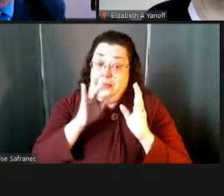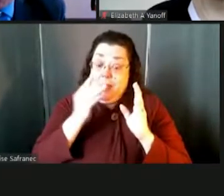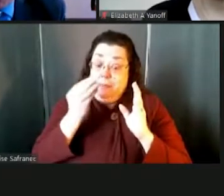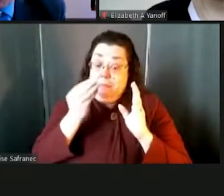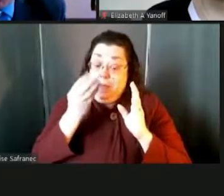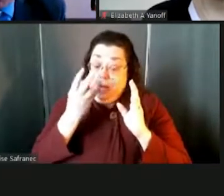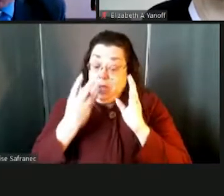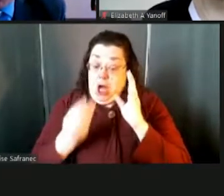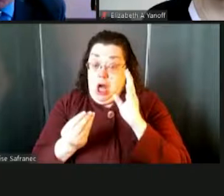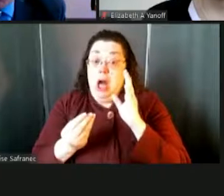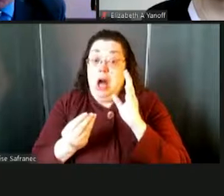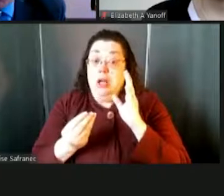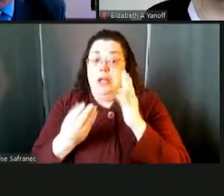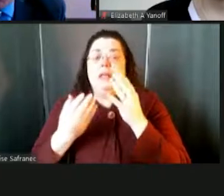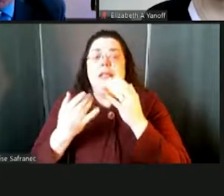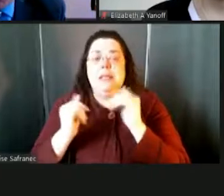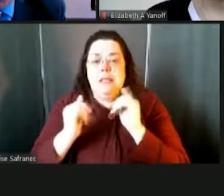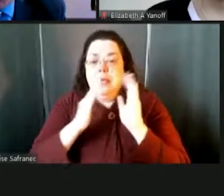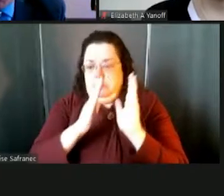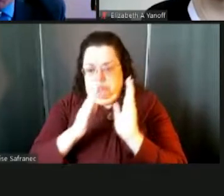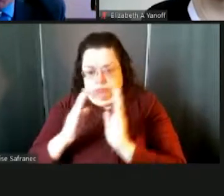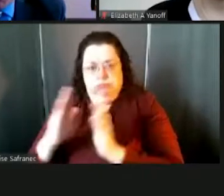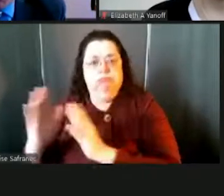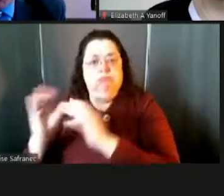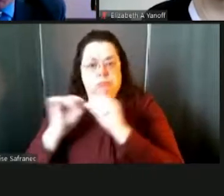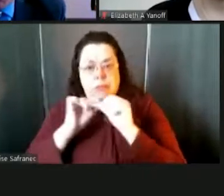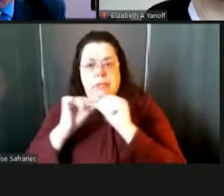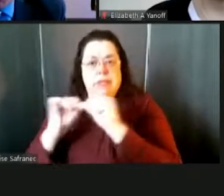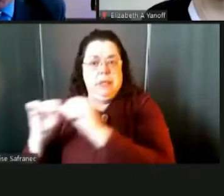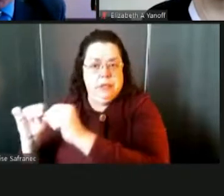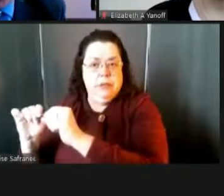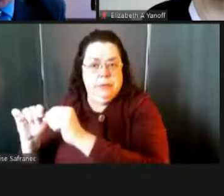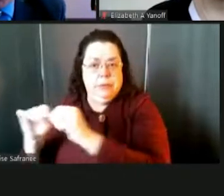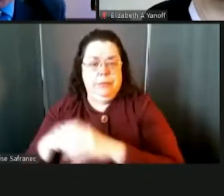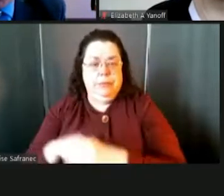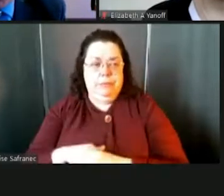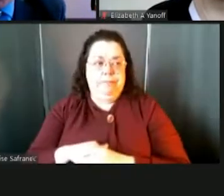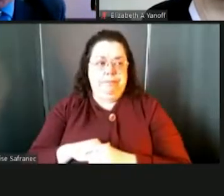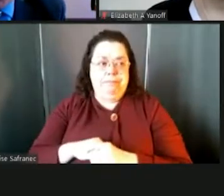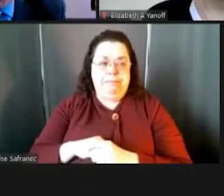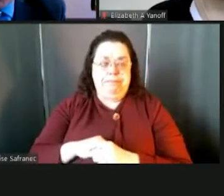away, there's still a plan in place to keep the things that are working for students.